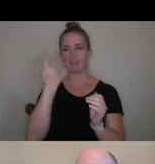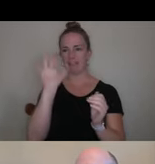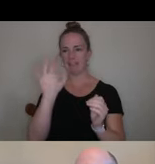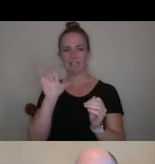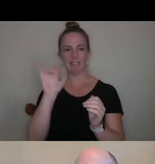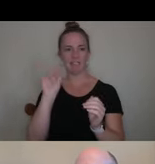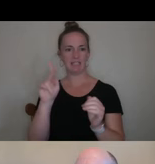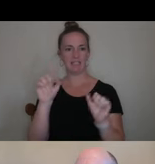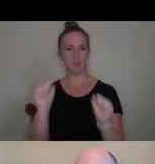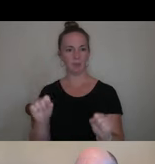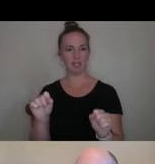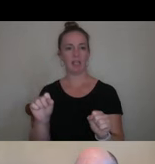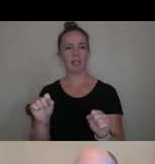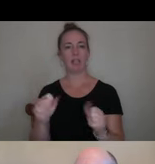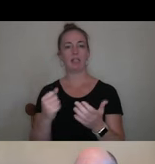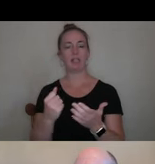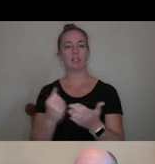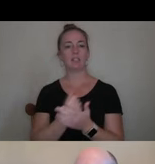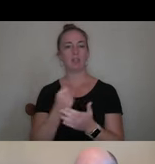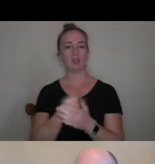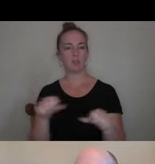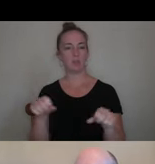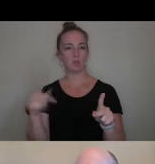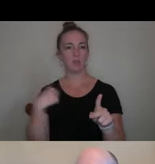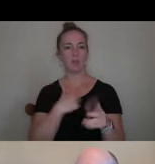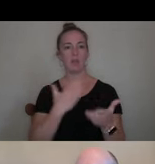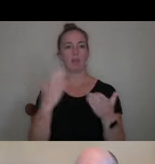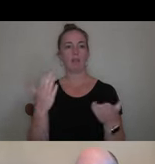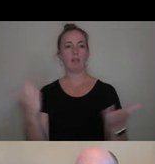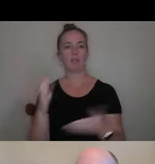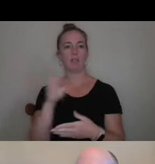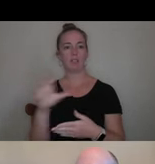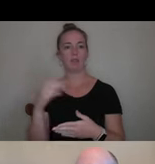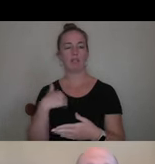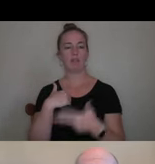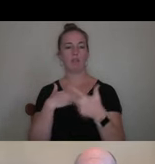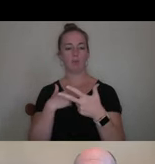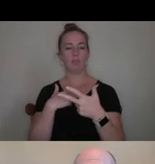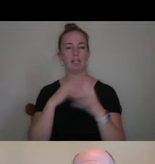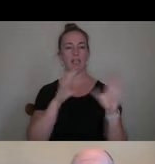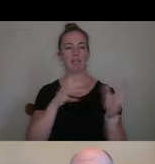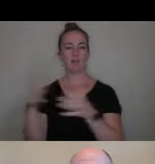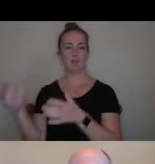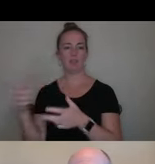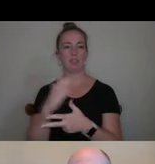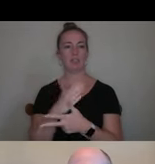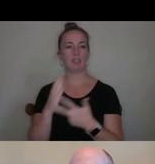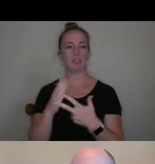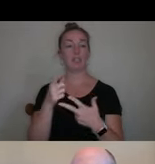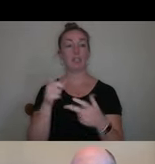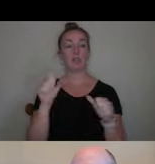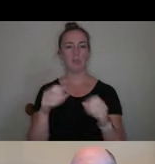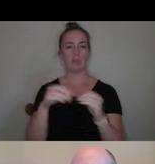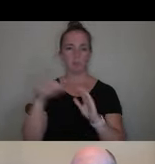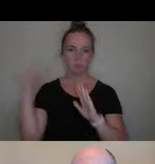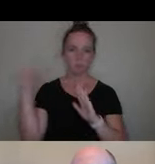the scholarship opportunities that we offer here at center come in three broad categories. And again, you can get, get much deeper